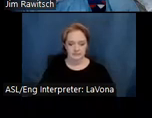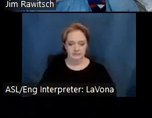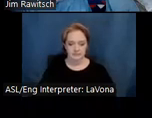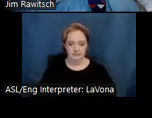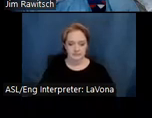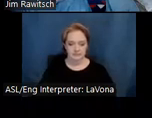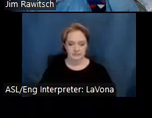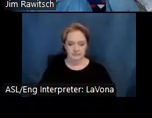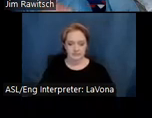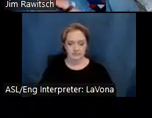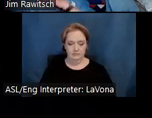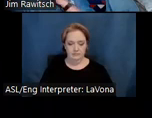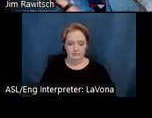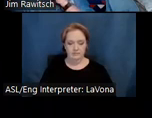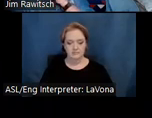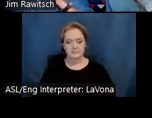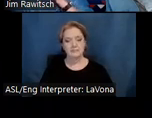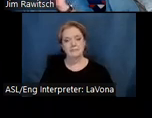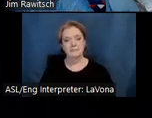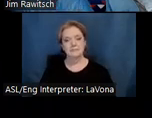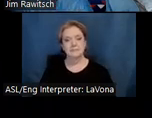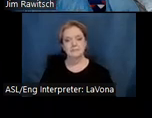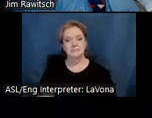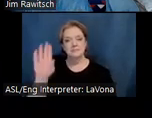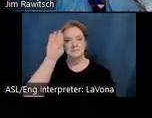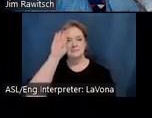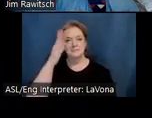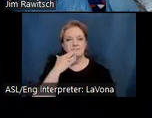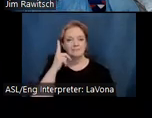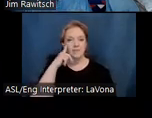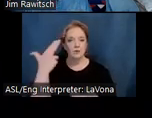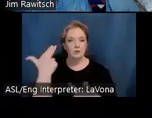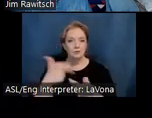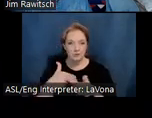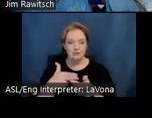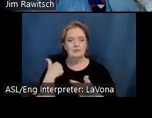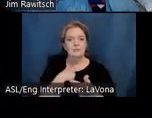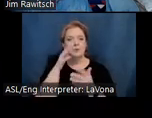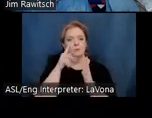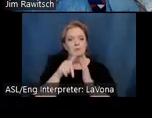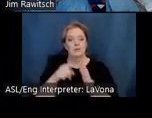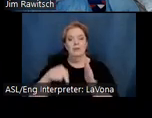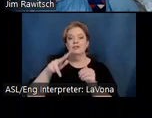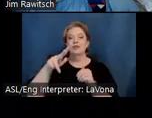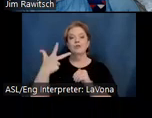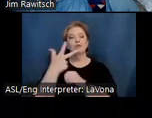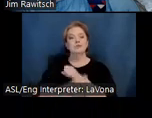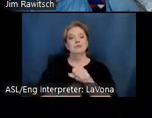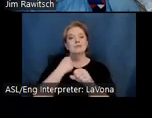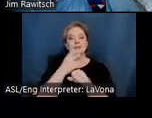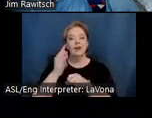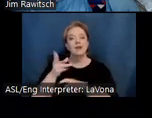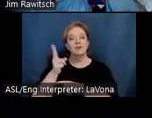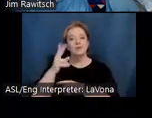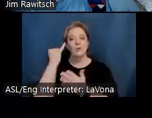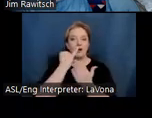All right. Hello, and thank you for joining us today as we kick off the third season of the Historic Artists, Homes,